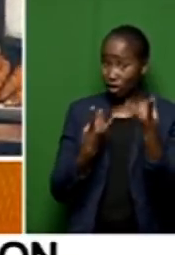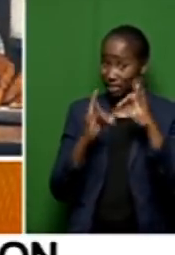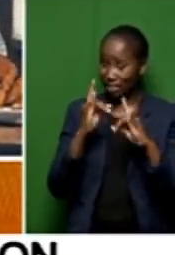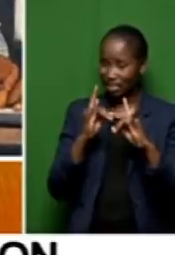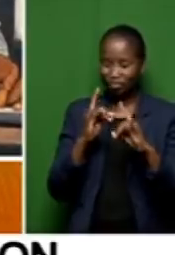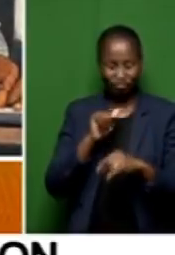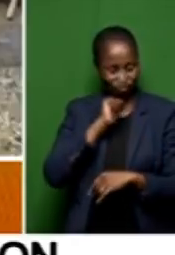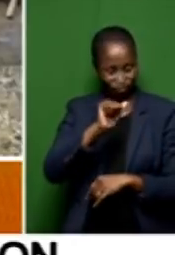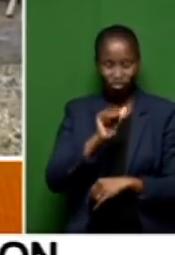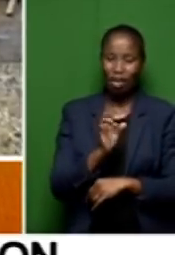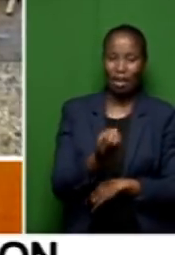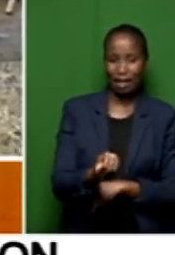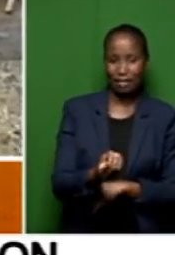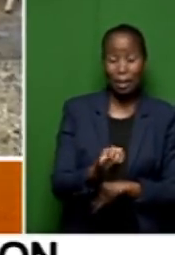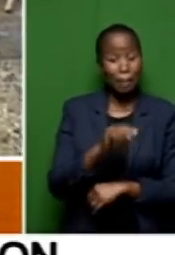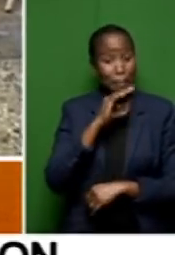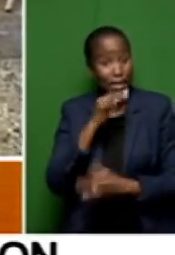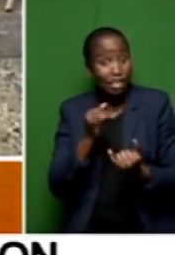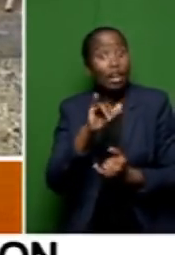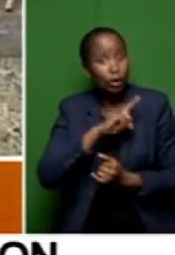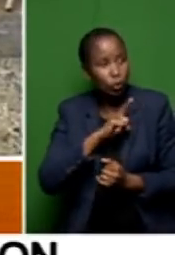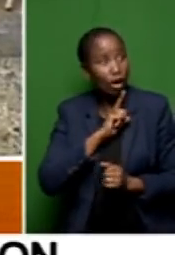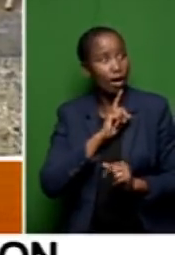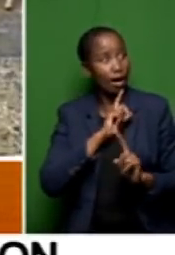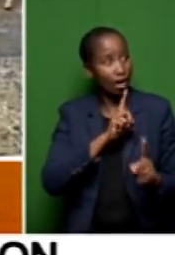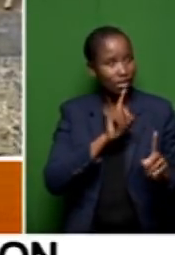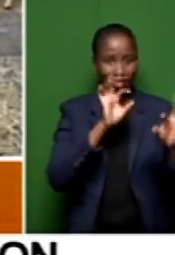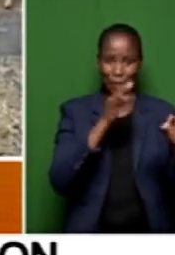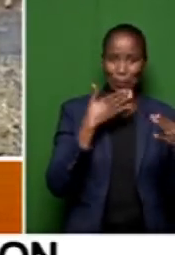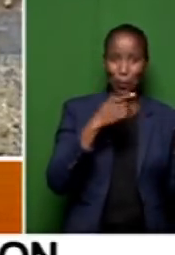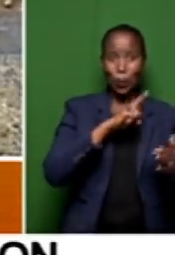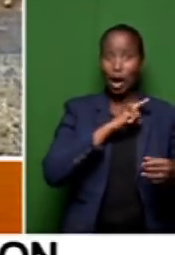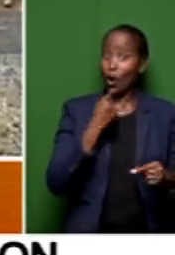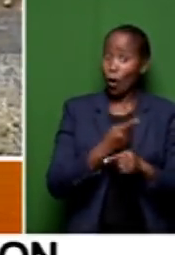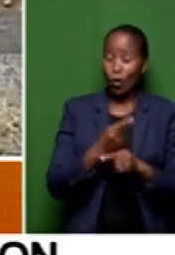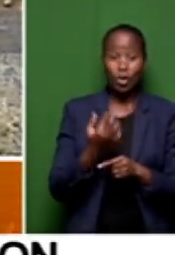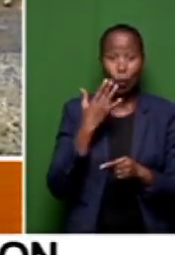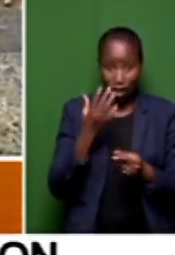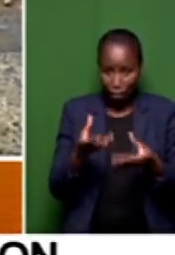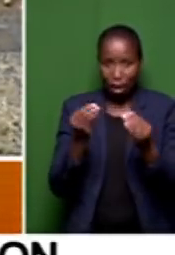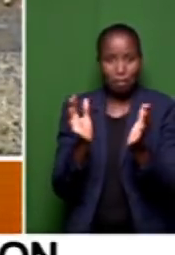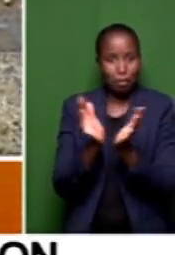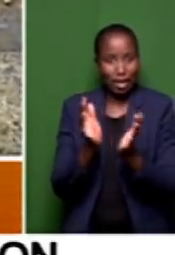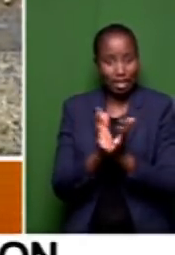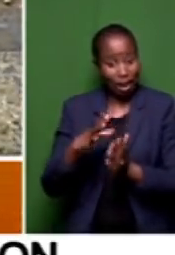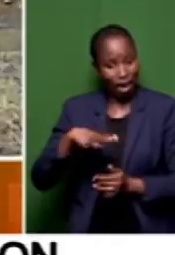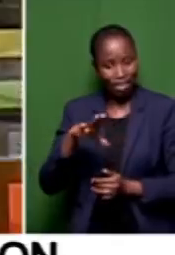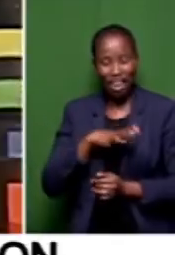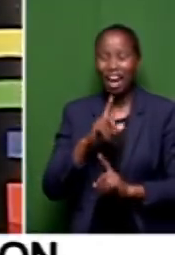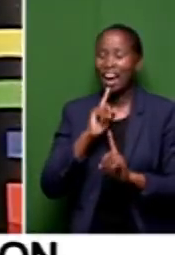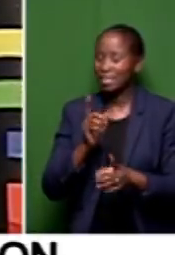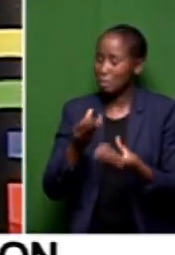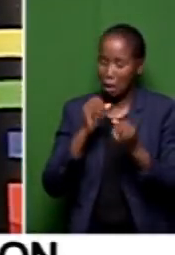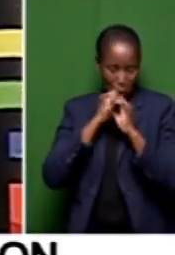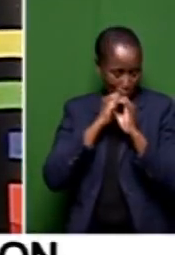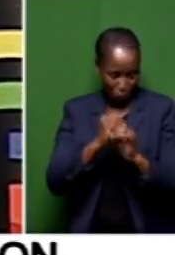provide you with direct answers, because each and every time we sit in this council, we are not provided with answers. So, you